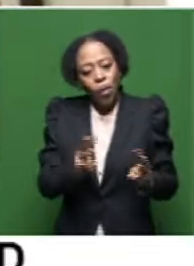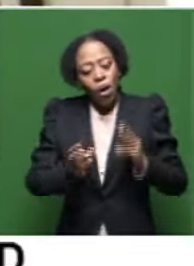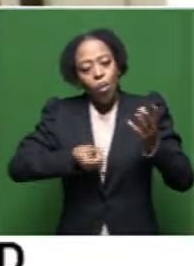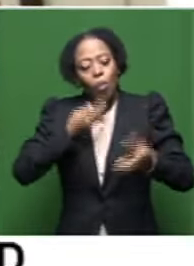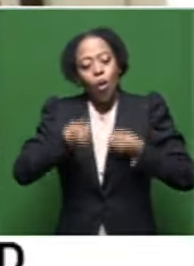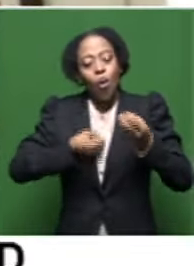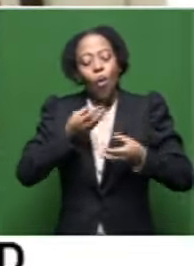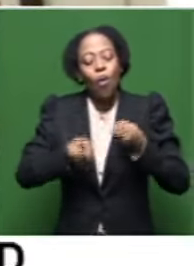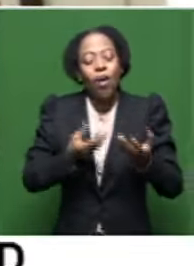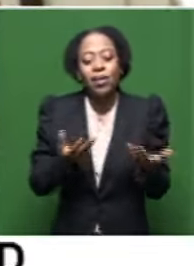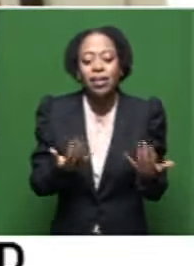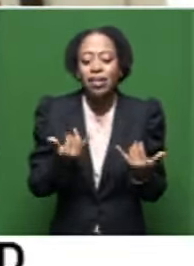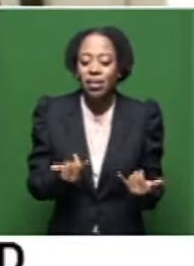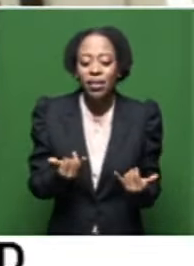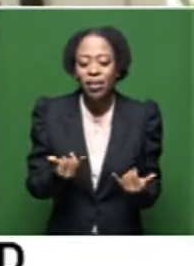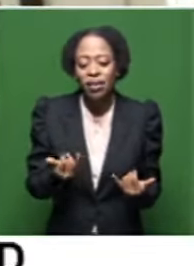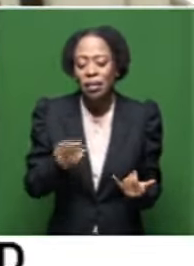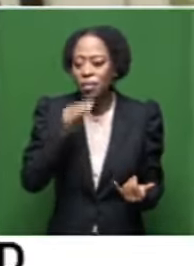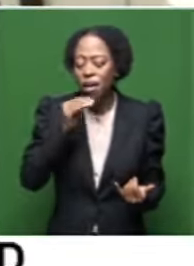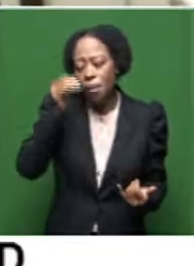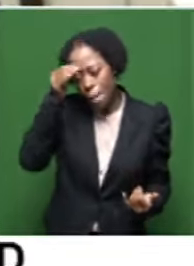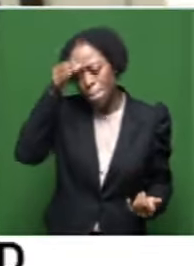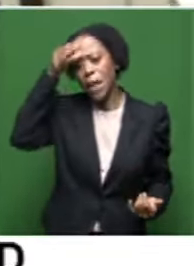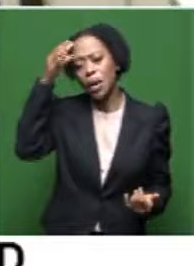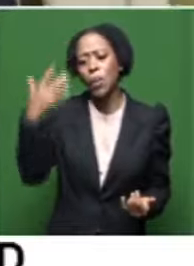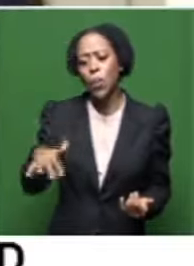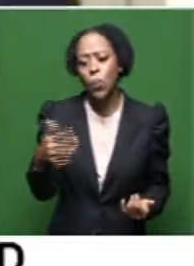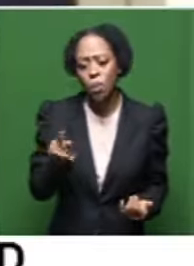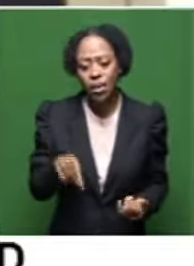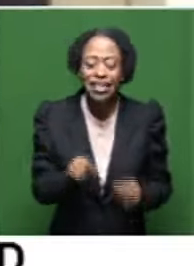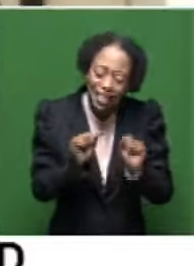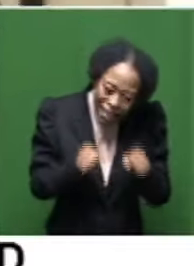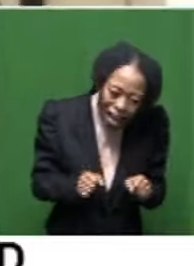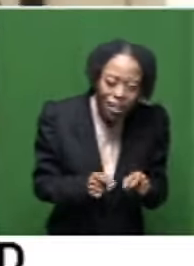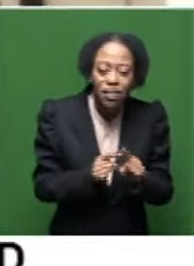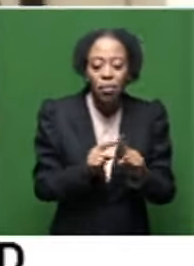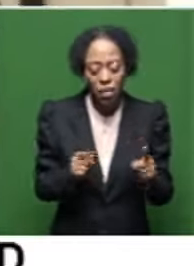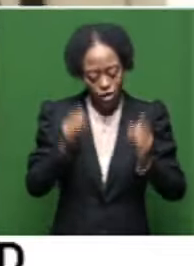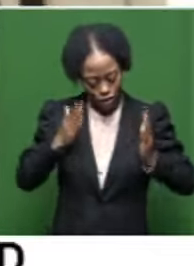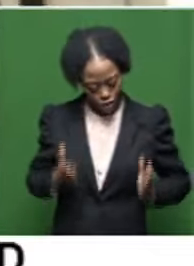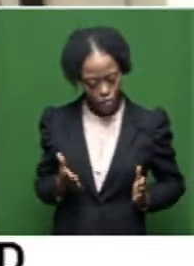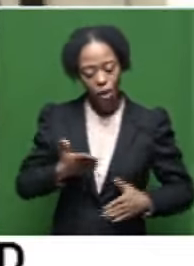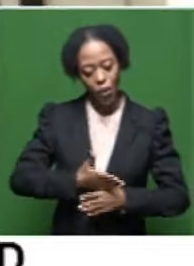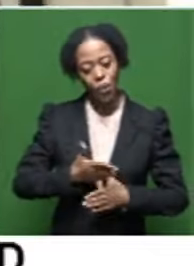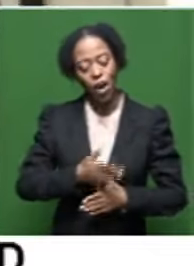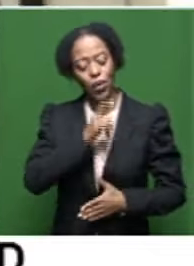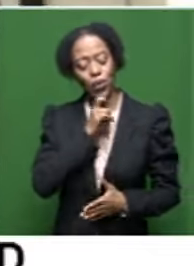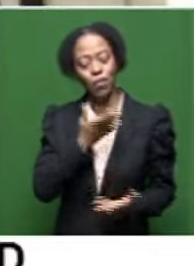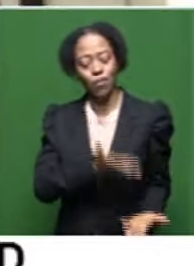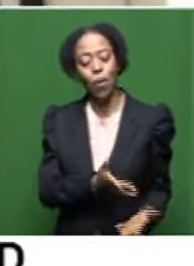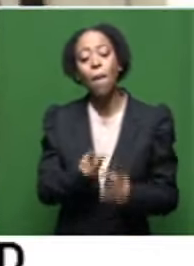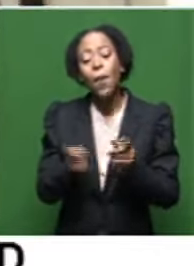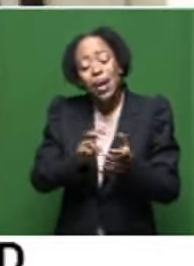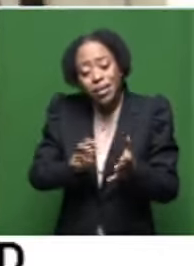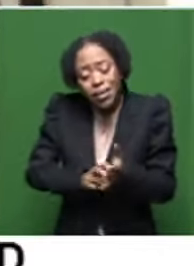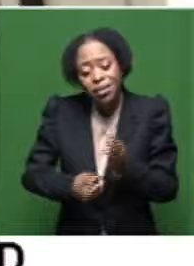poetry is not an intellectual, as much as it is an intellectual pursuit, it's a human function. People need